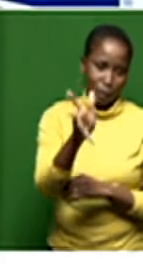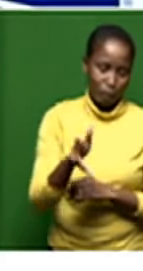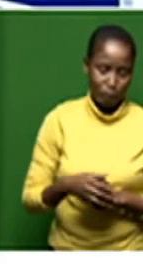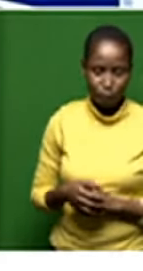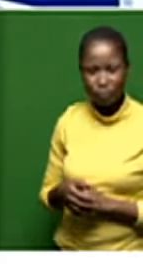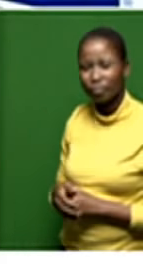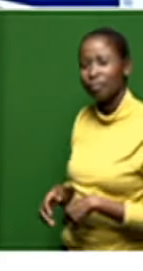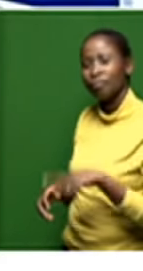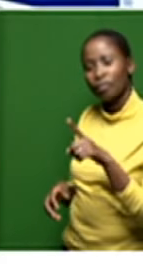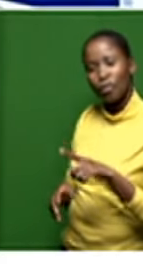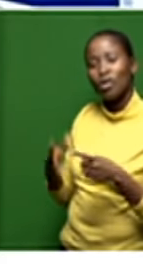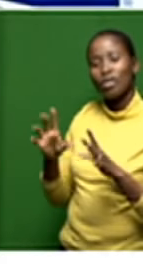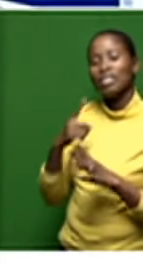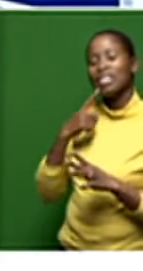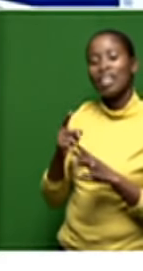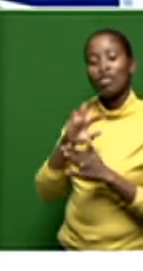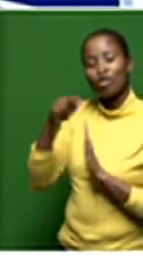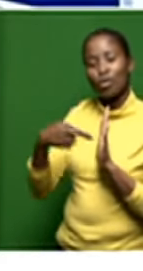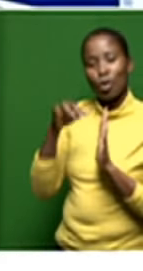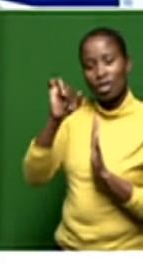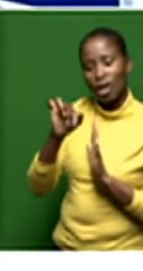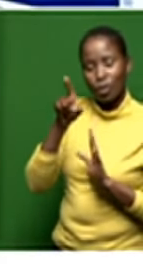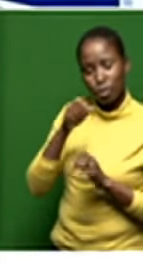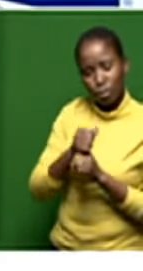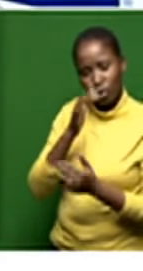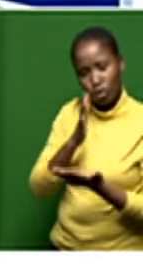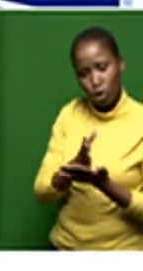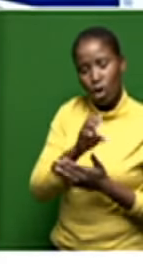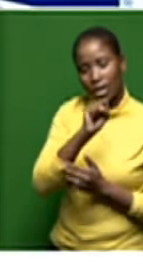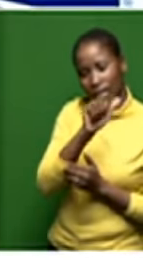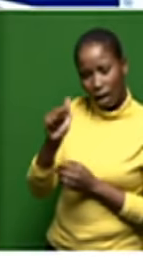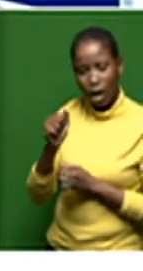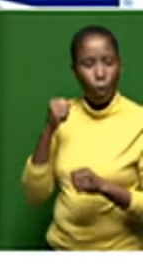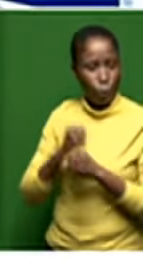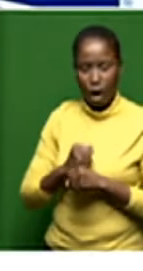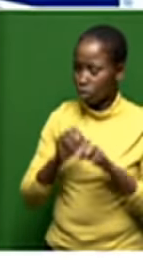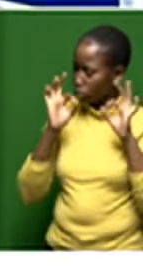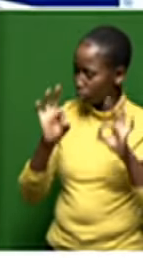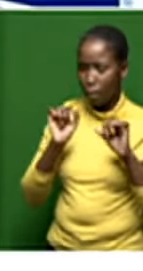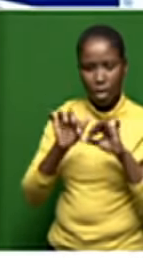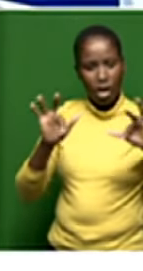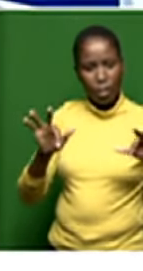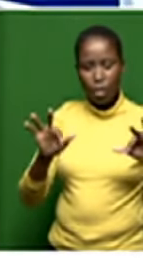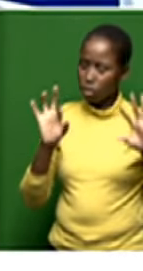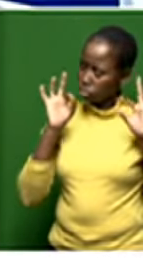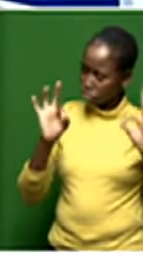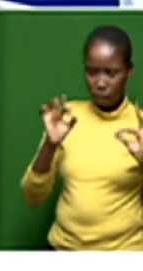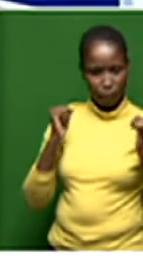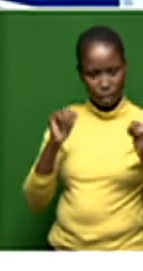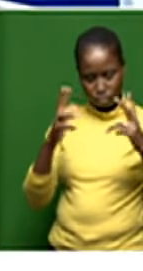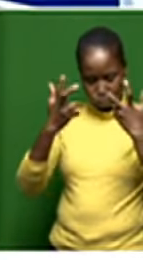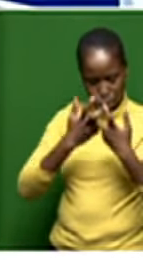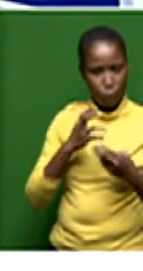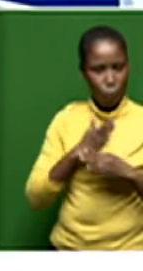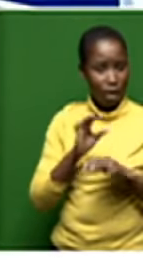role was to ensure that the organization is properly capacitated uh with people who are fit for purpose so how have